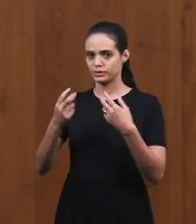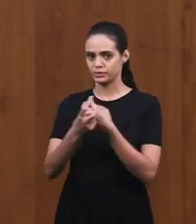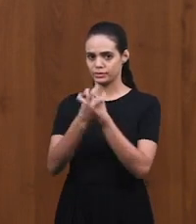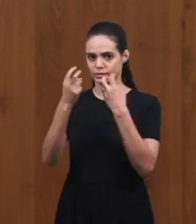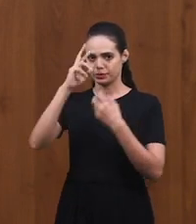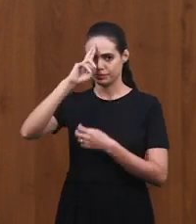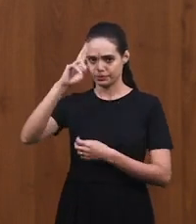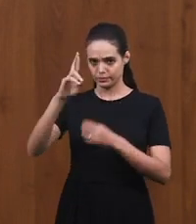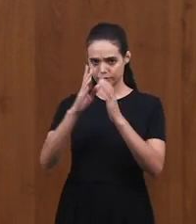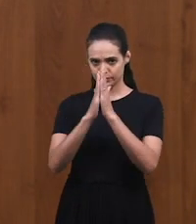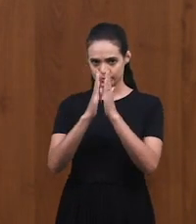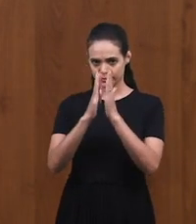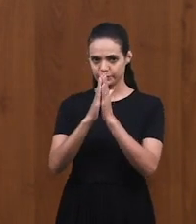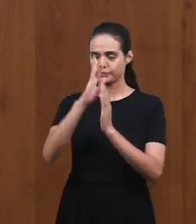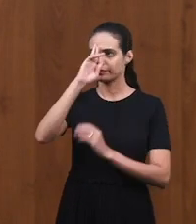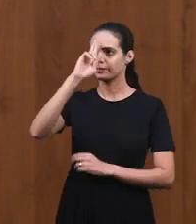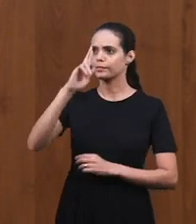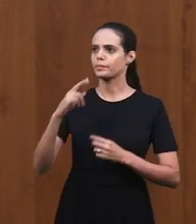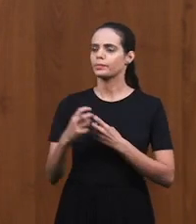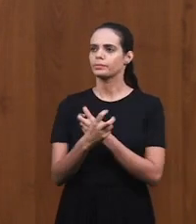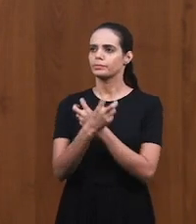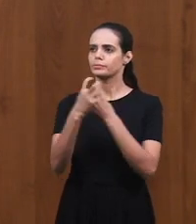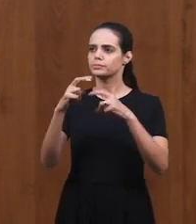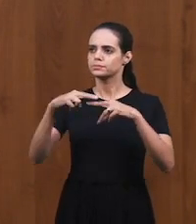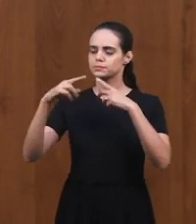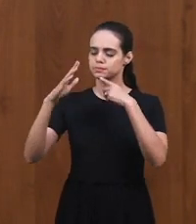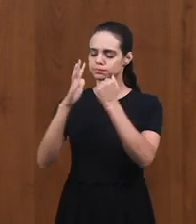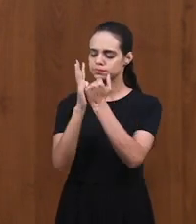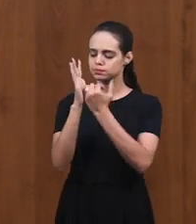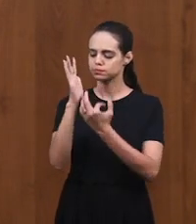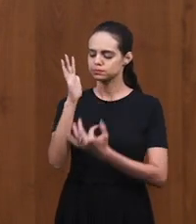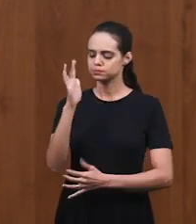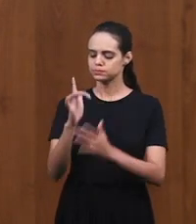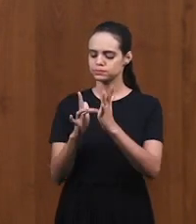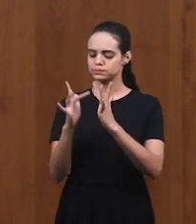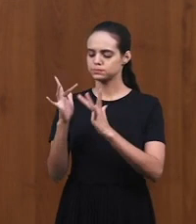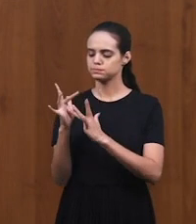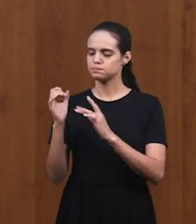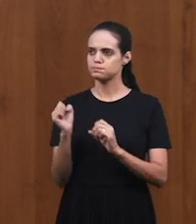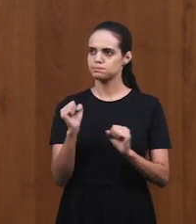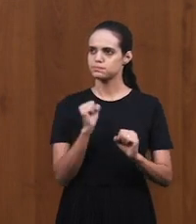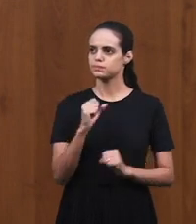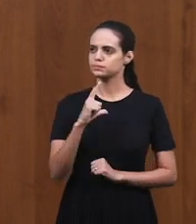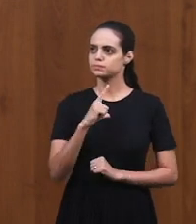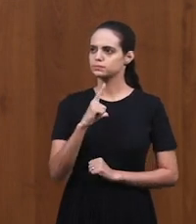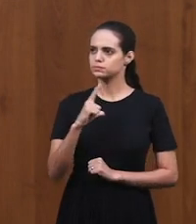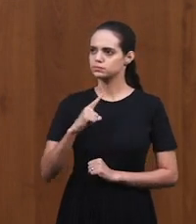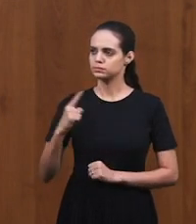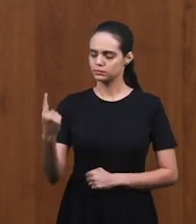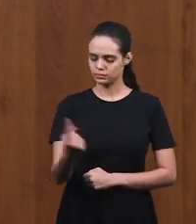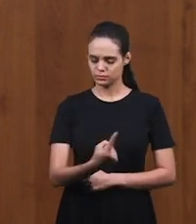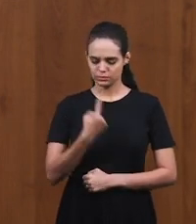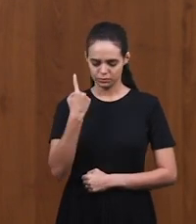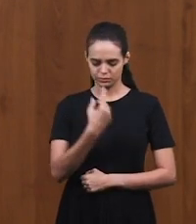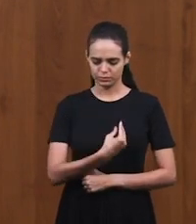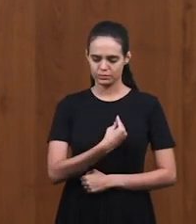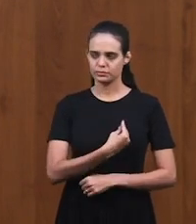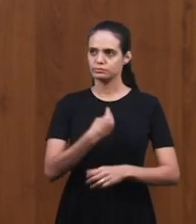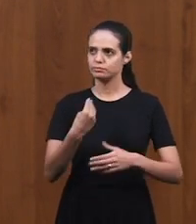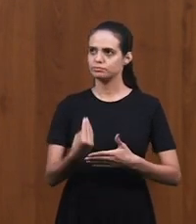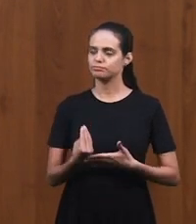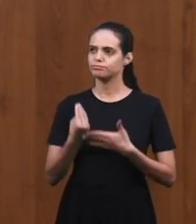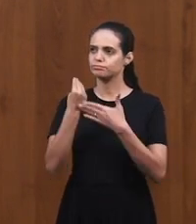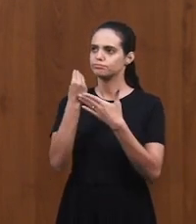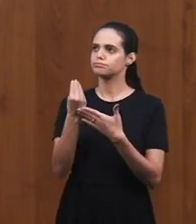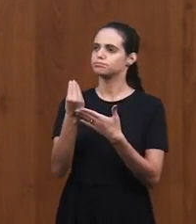plead to him. Lord, we plead the power there is in the blood of Jesus. And we put before your altar our lives,